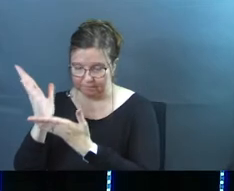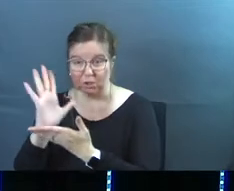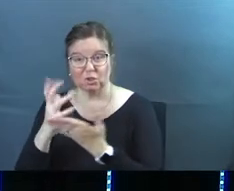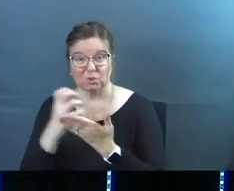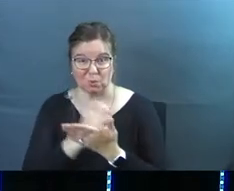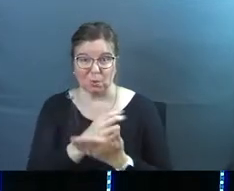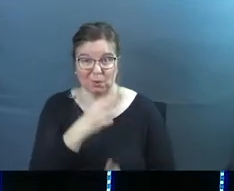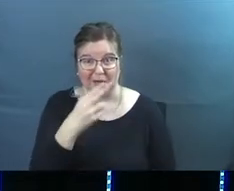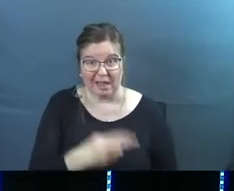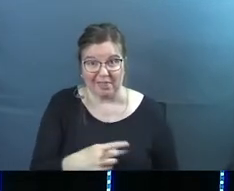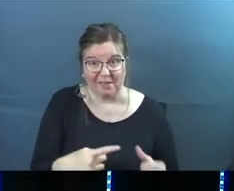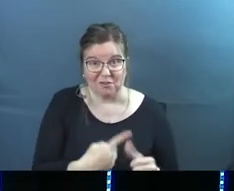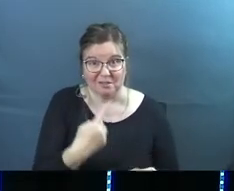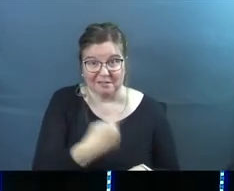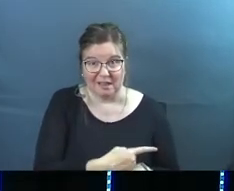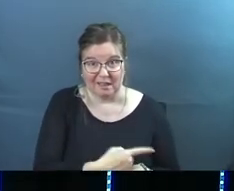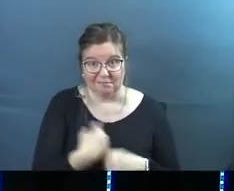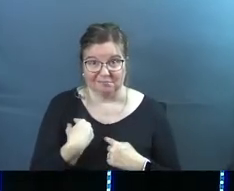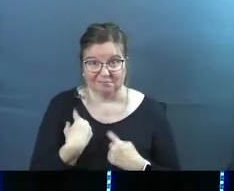earned hell day one.